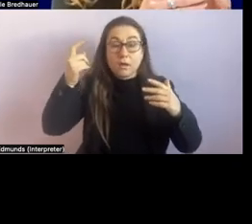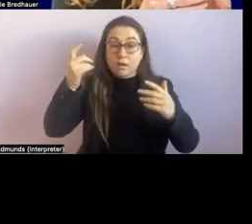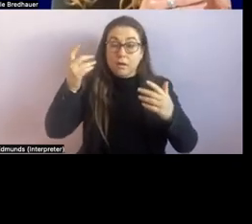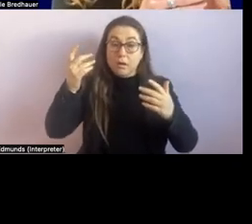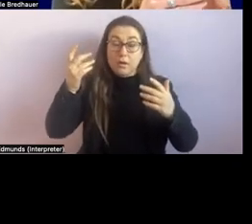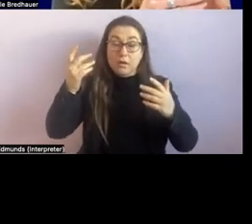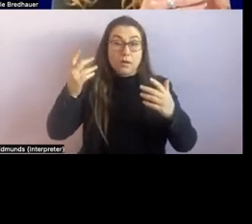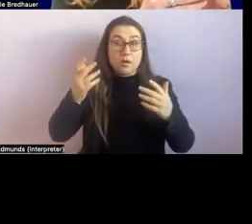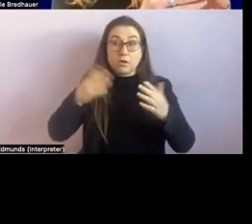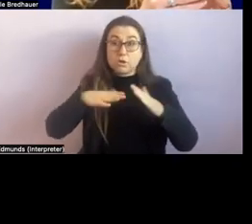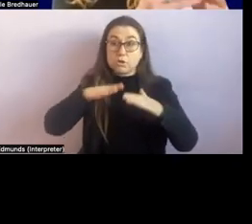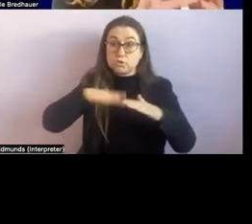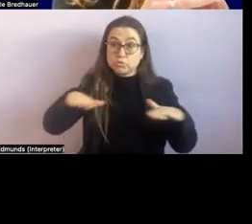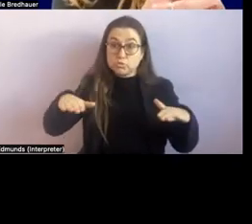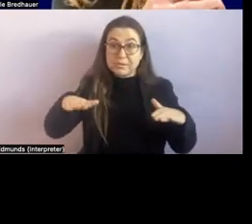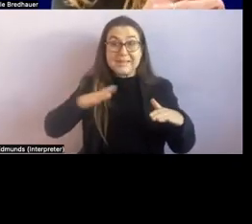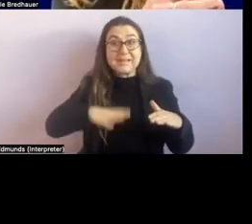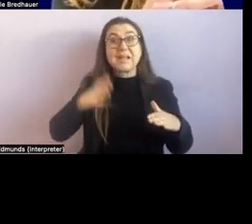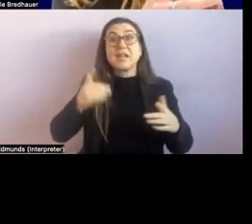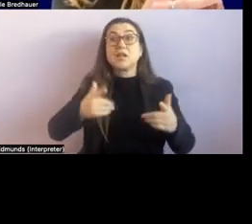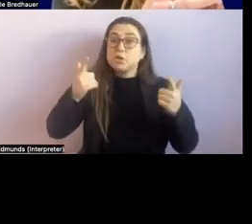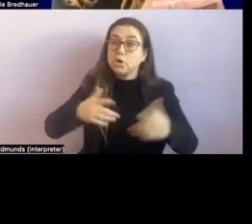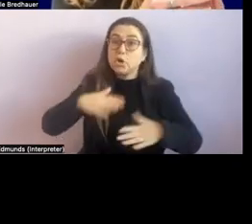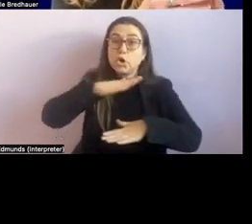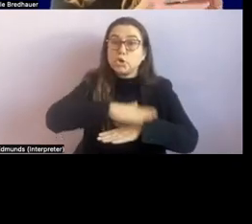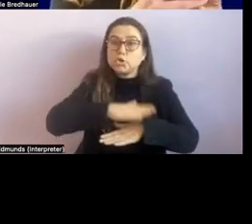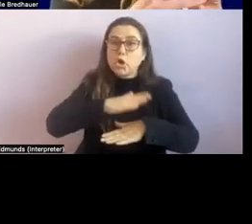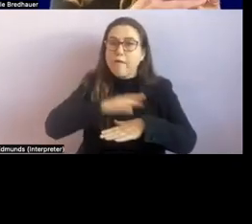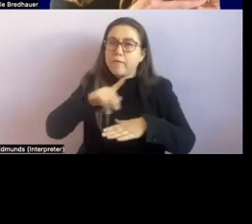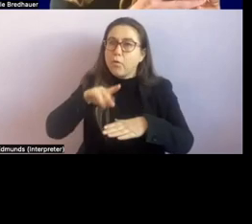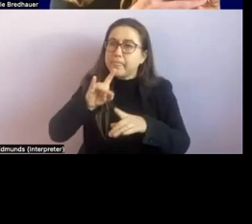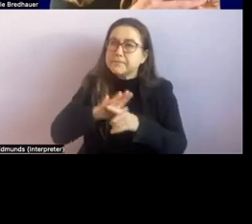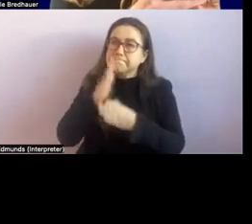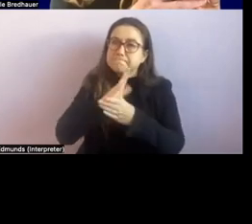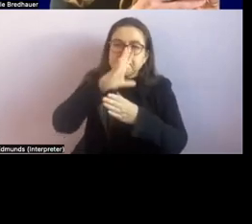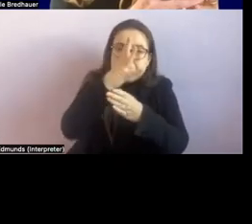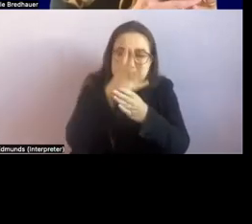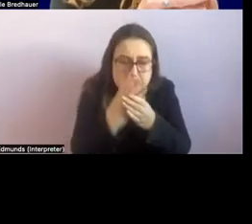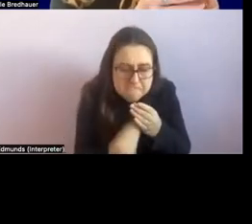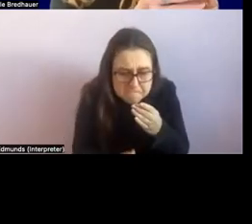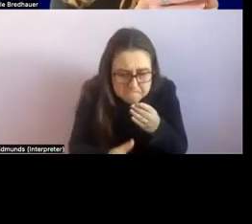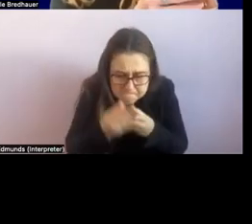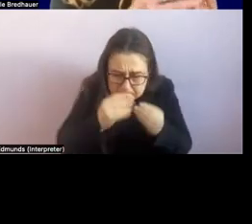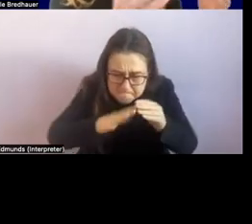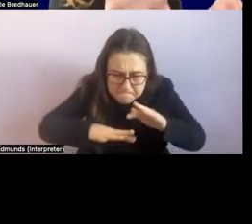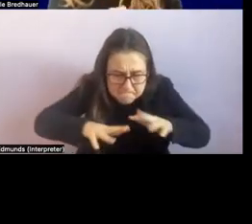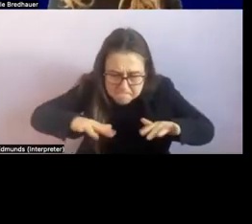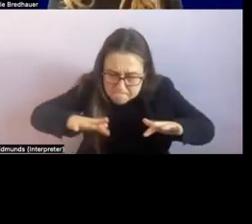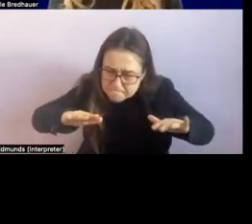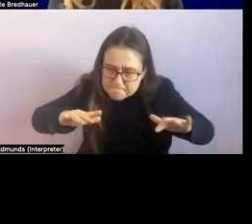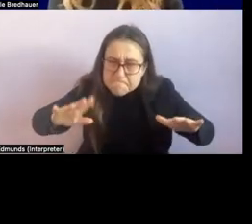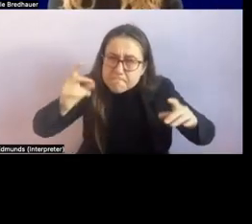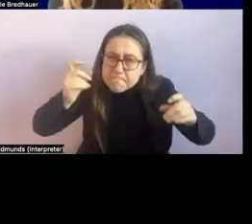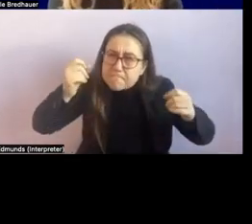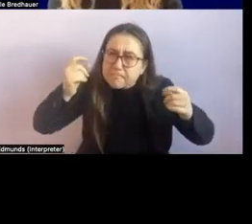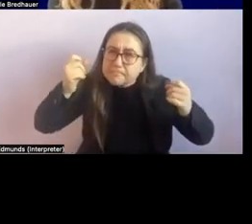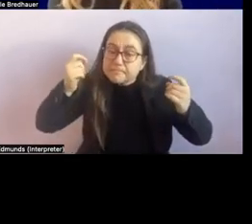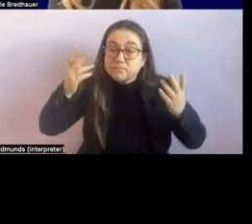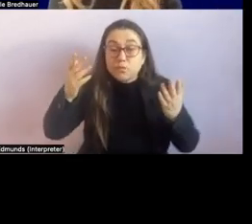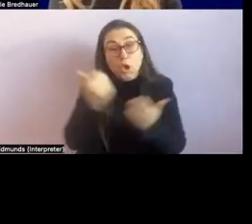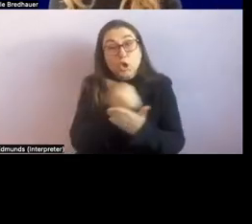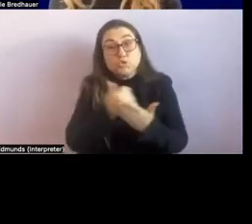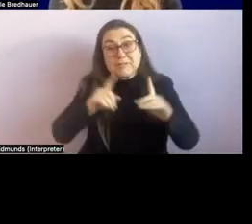exploration and time um often beginning down low